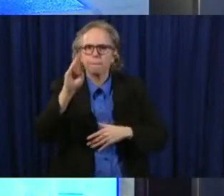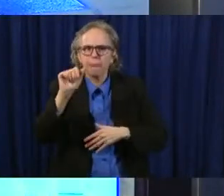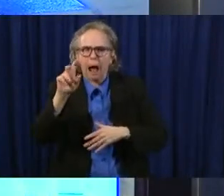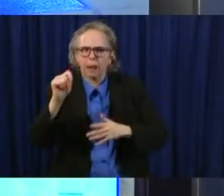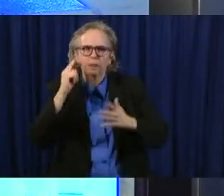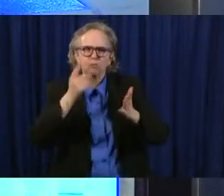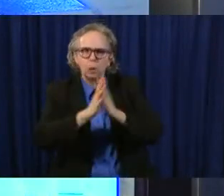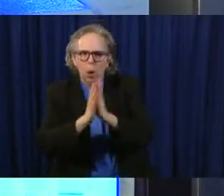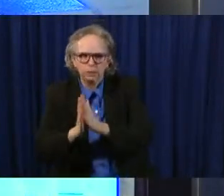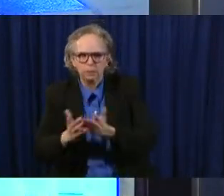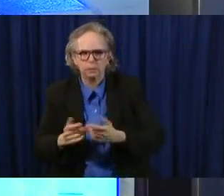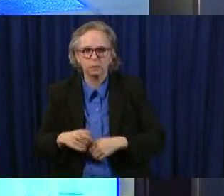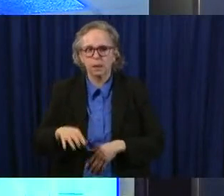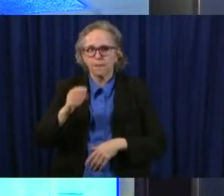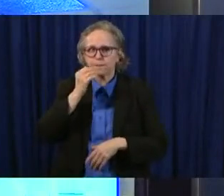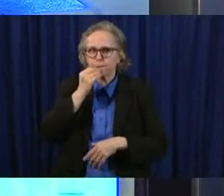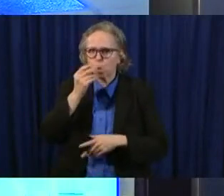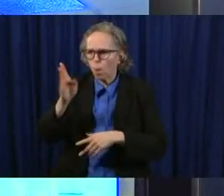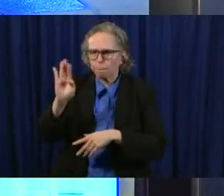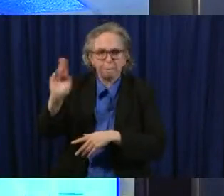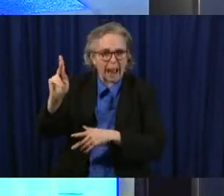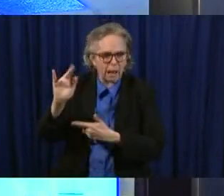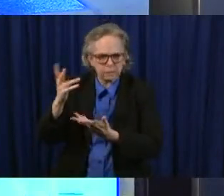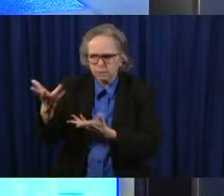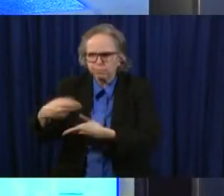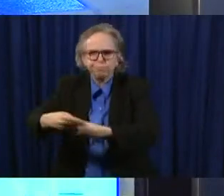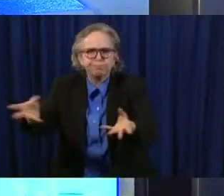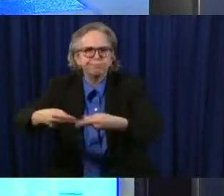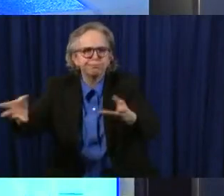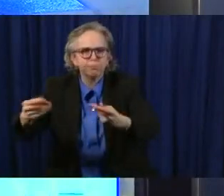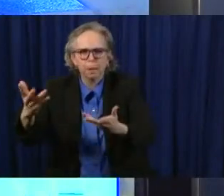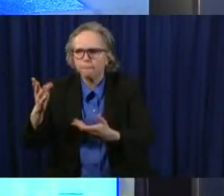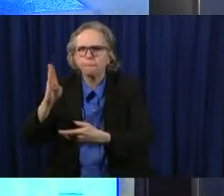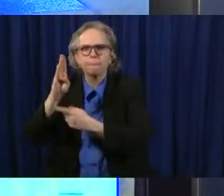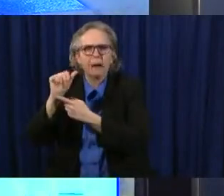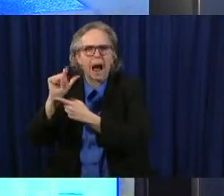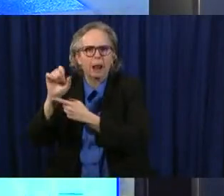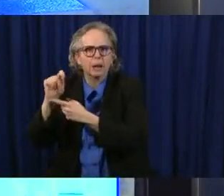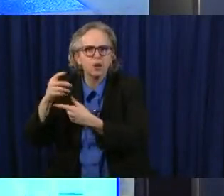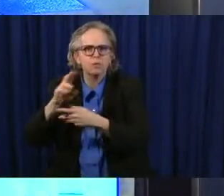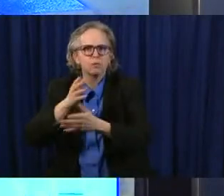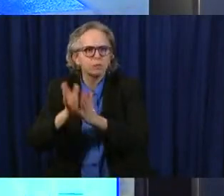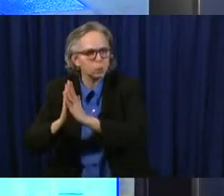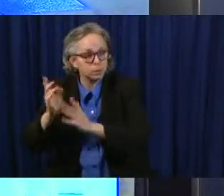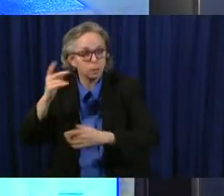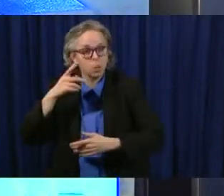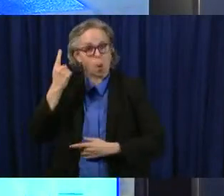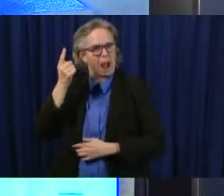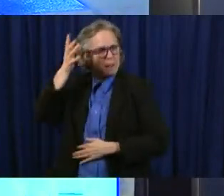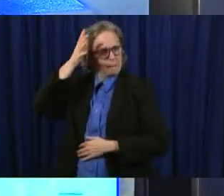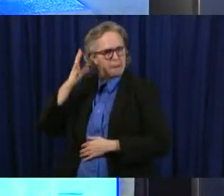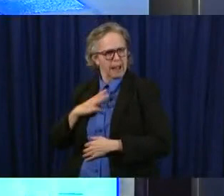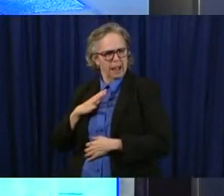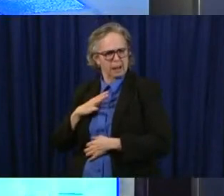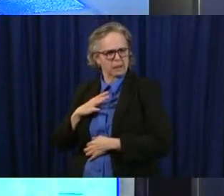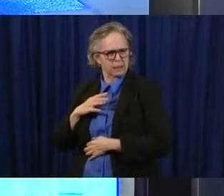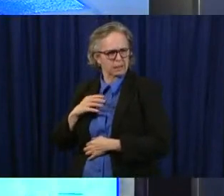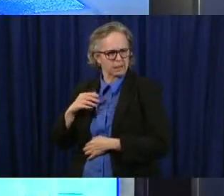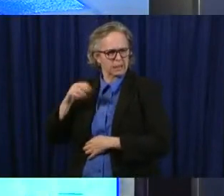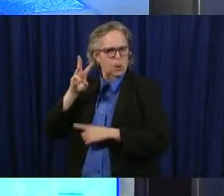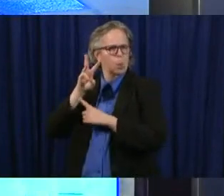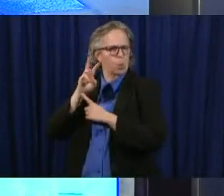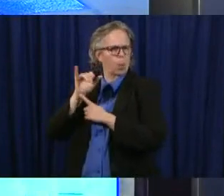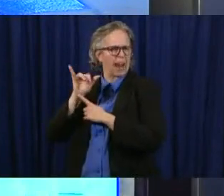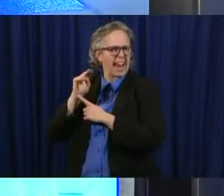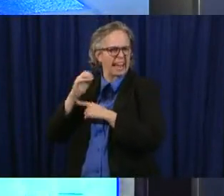banks around ohio that were distributing absentee ballot requests we even had a guy in uh in wayne county that figured out that if he uh tied a